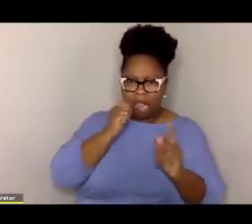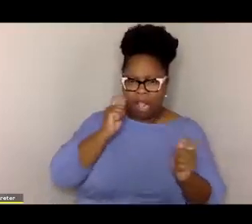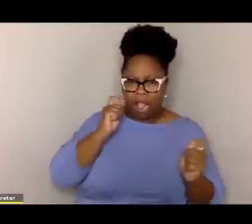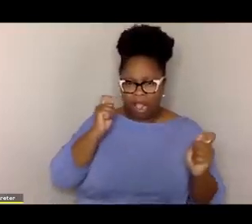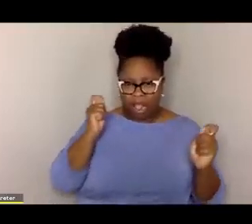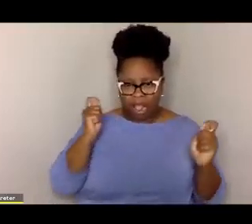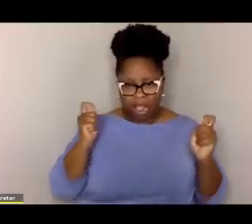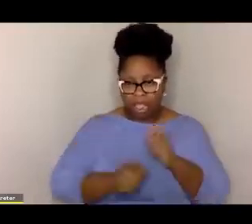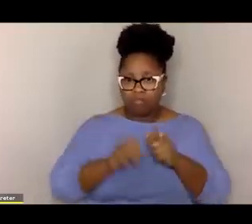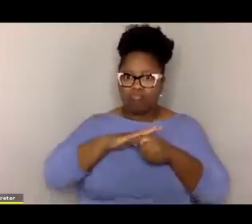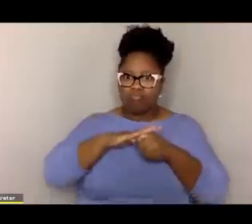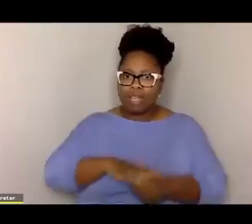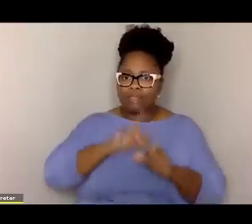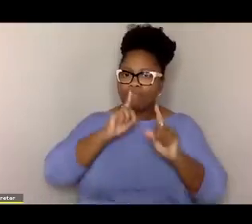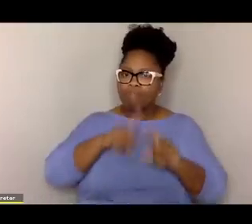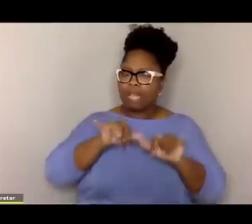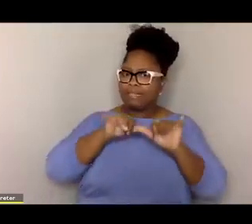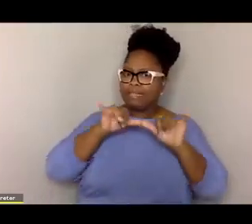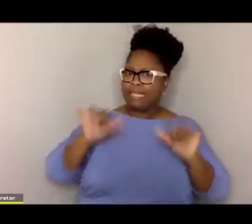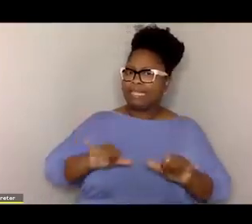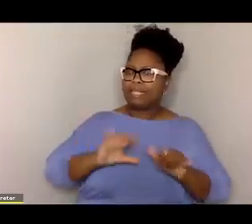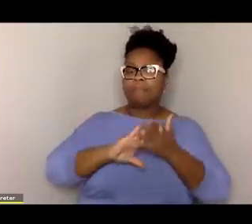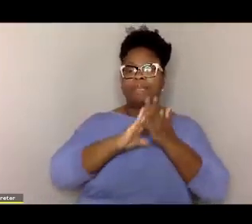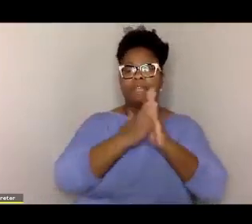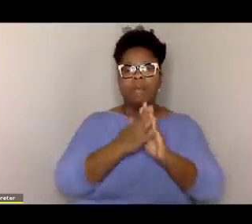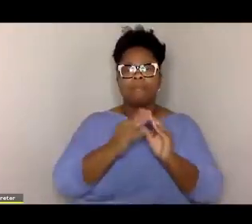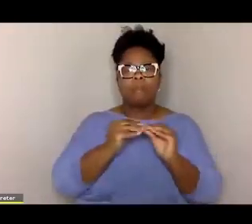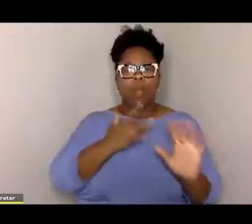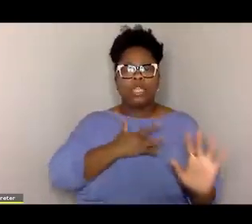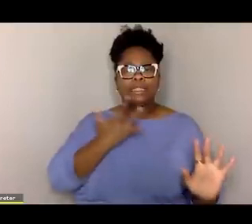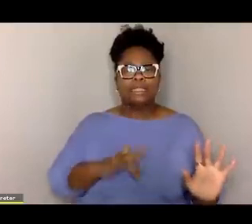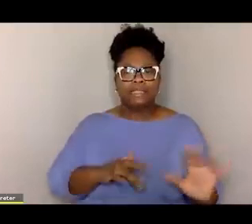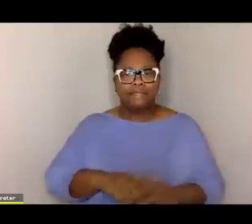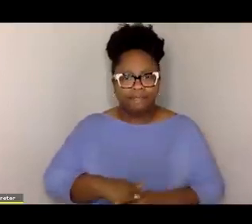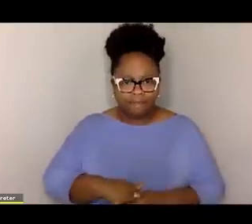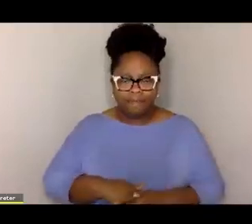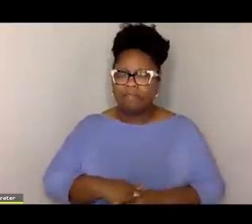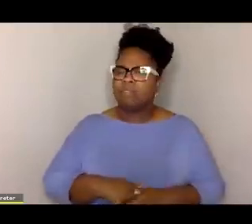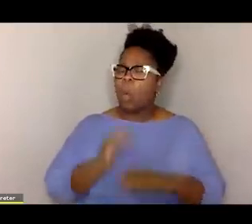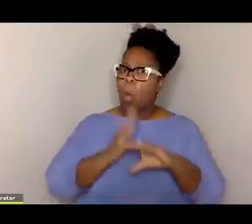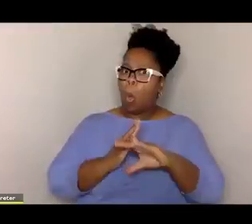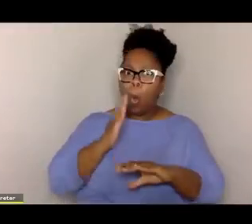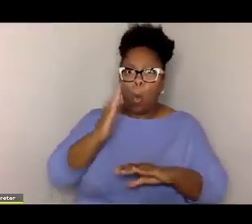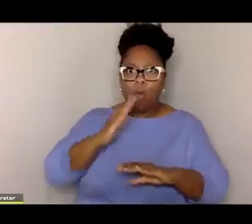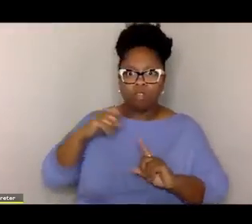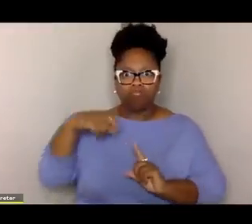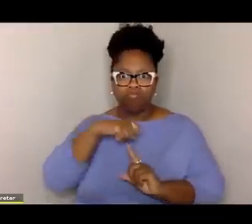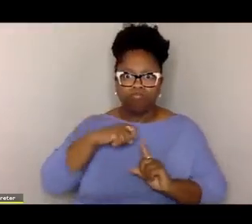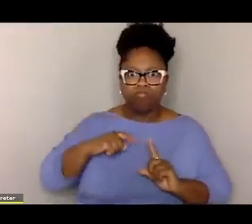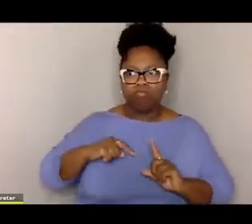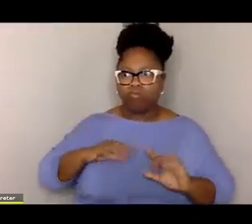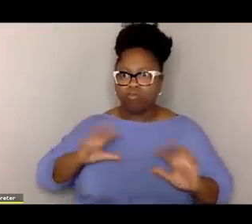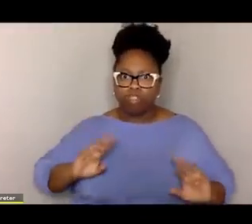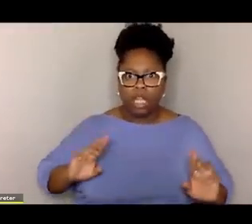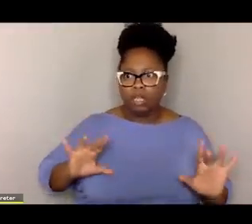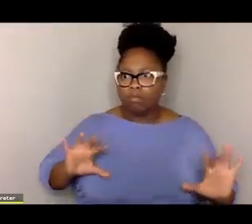transform your stress response system to becoming what we refer to as sensitized. It's overly active, it's tuned